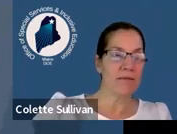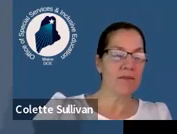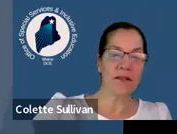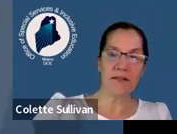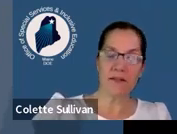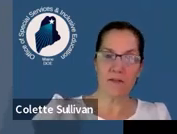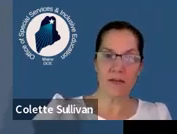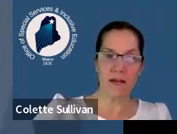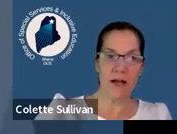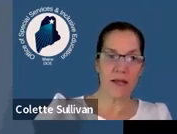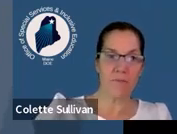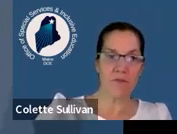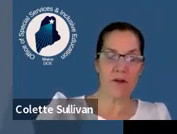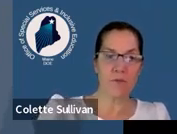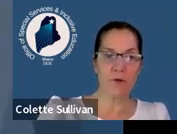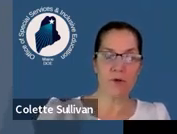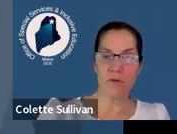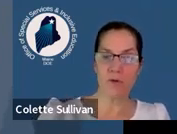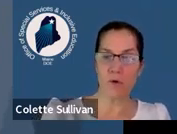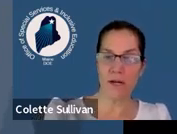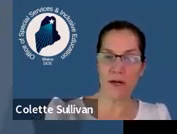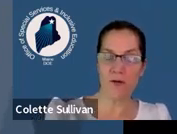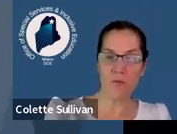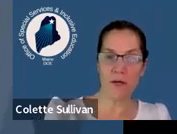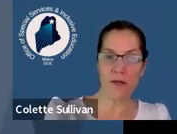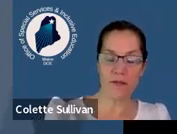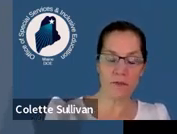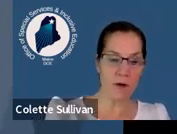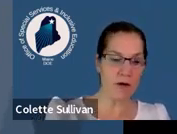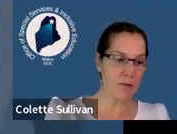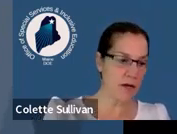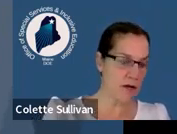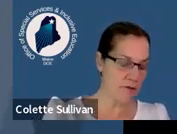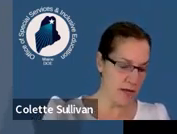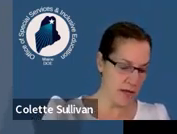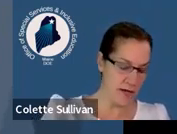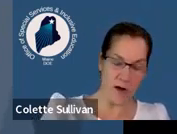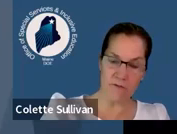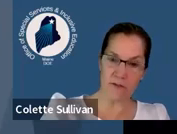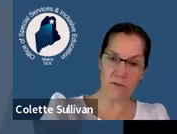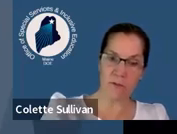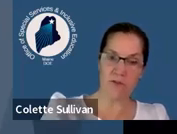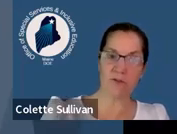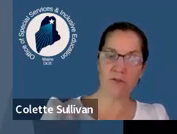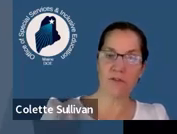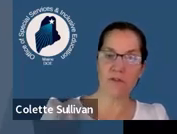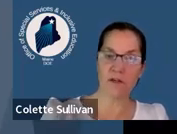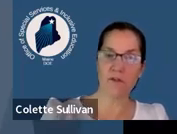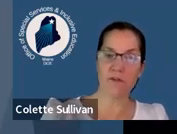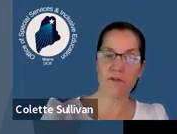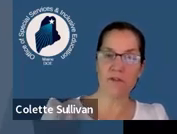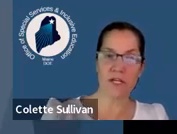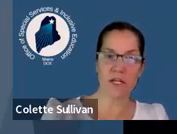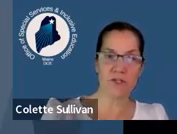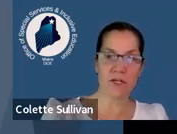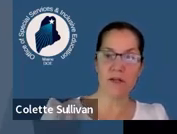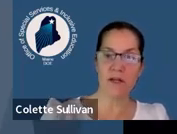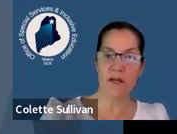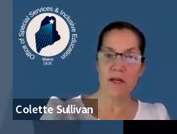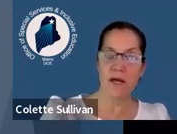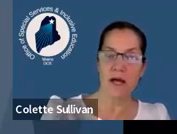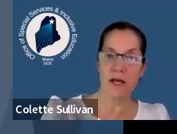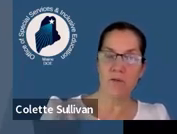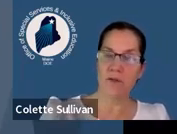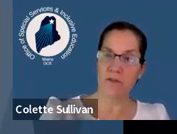My name is Colette Sullivan. I am the federal programs coordinator with Department of Ed, Office of Special Services and Inclusive Education.